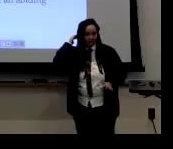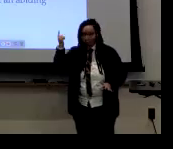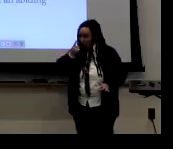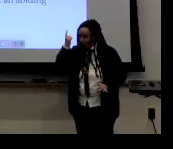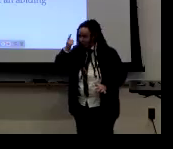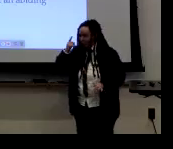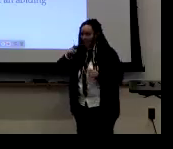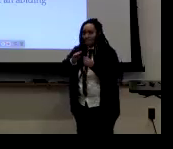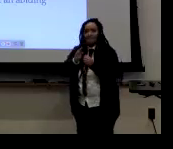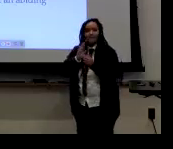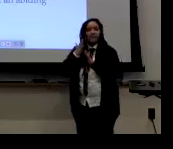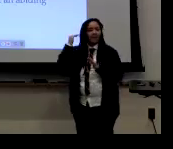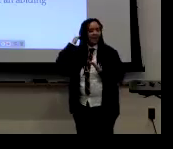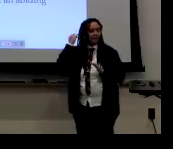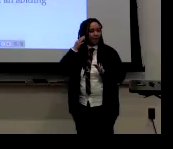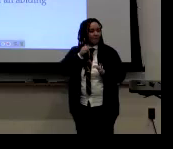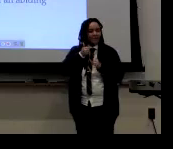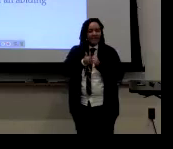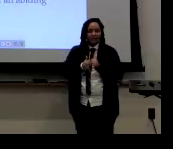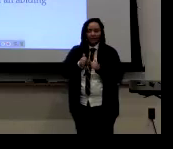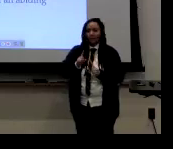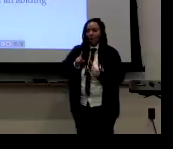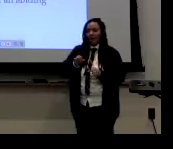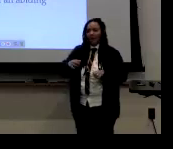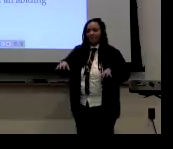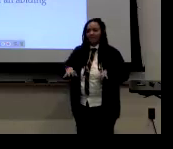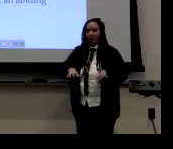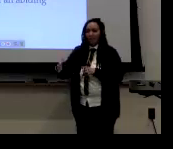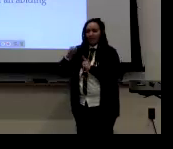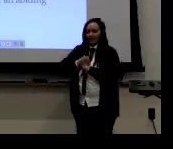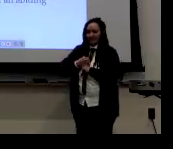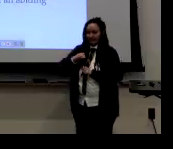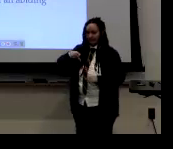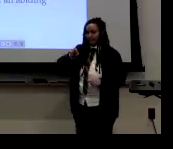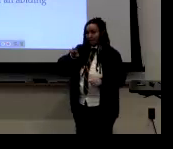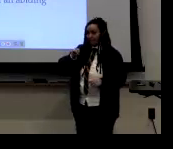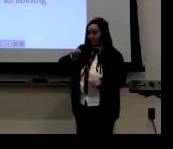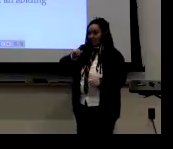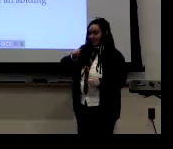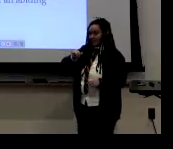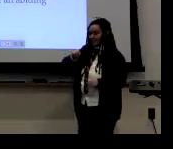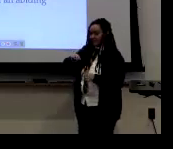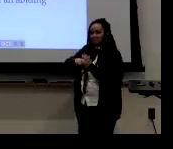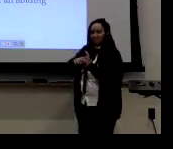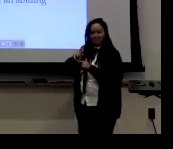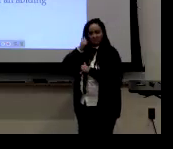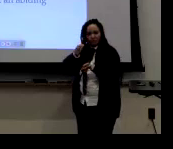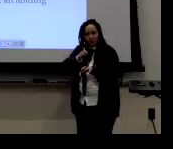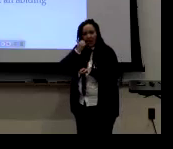Butler was always conscious of performativity.